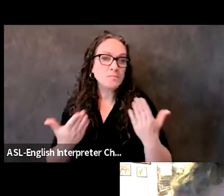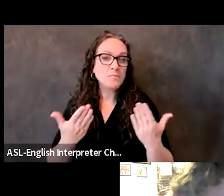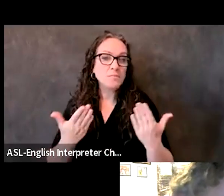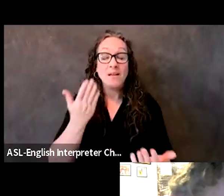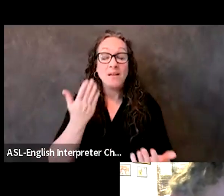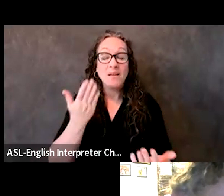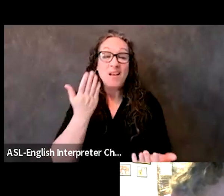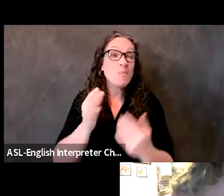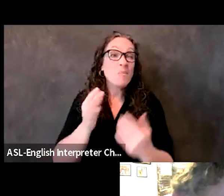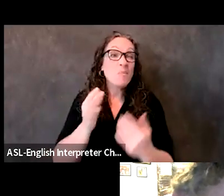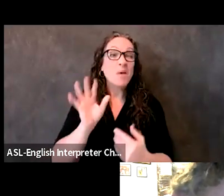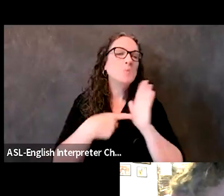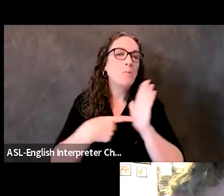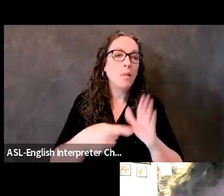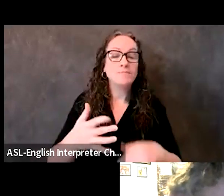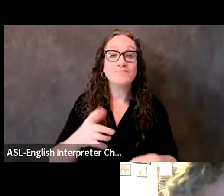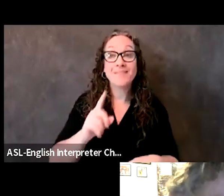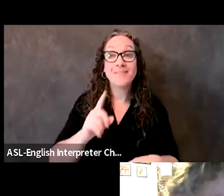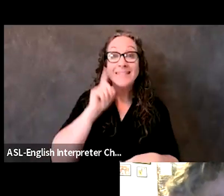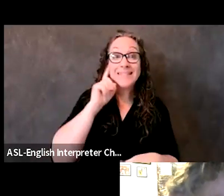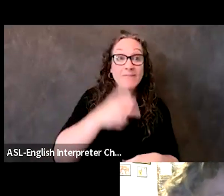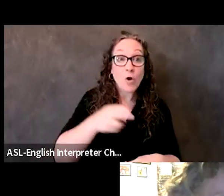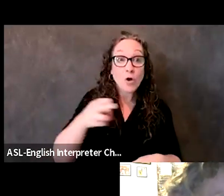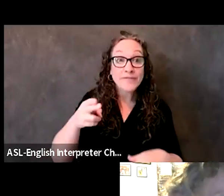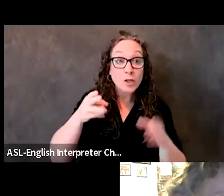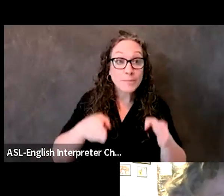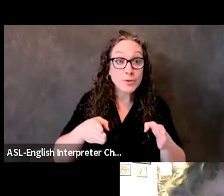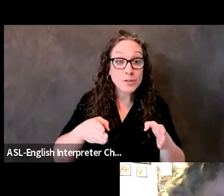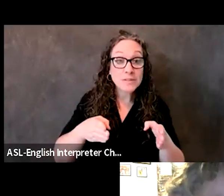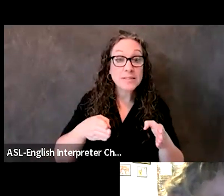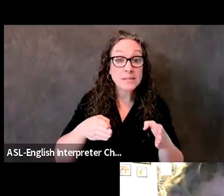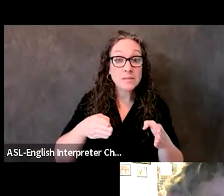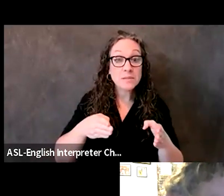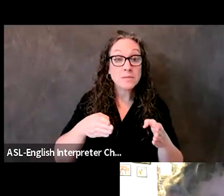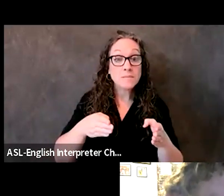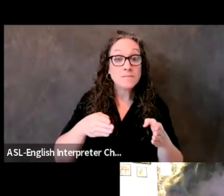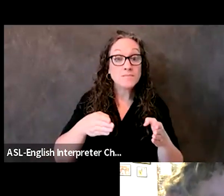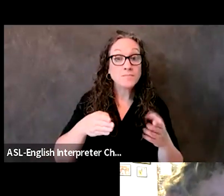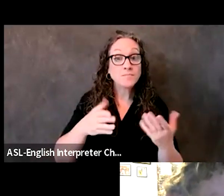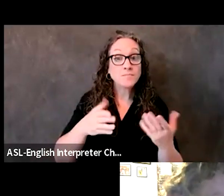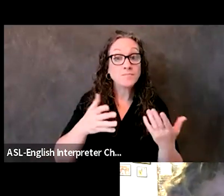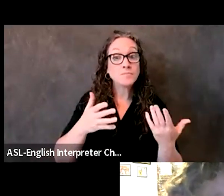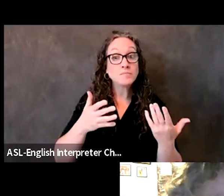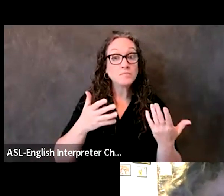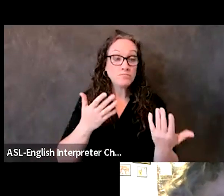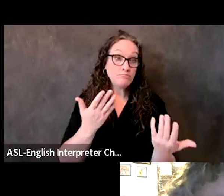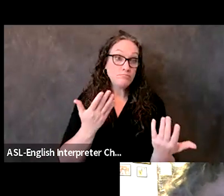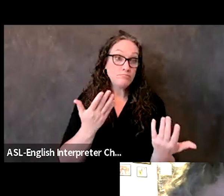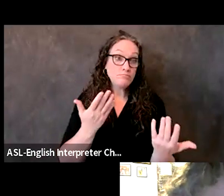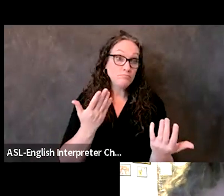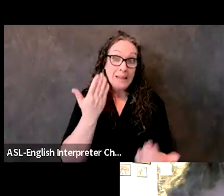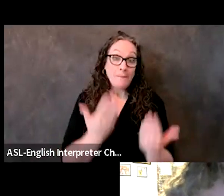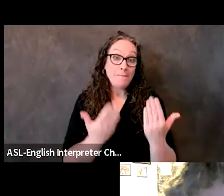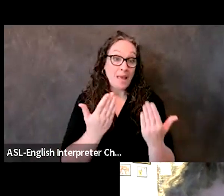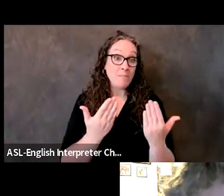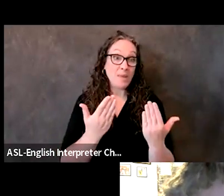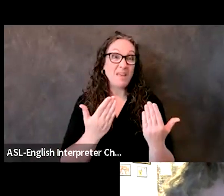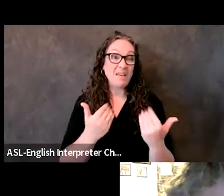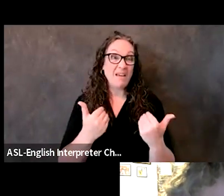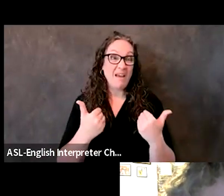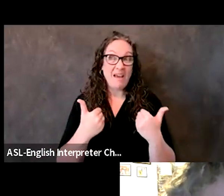blind, a deaf or hard of hearing person may have issues with emergency